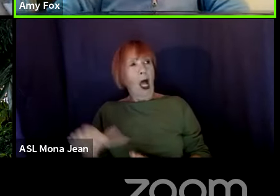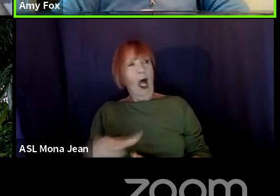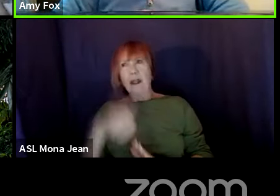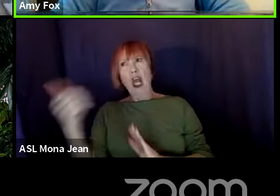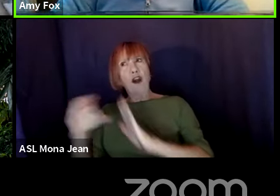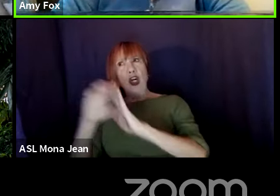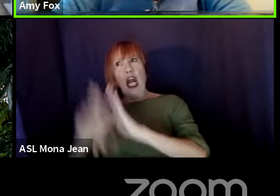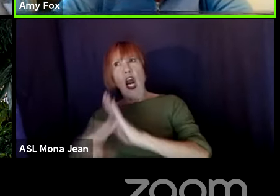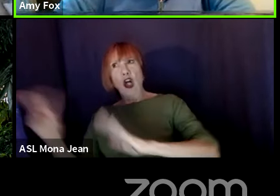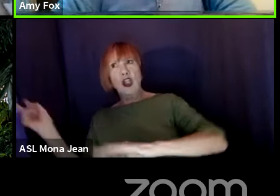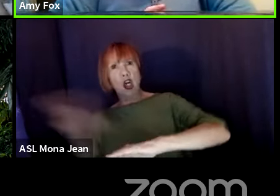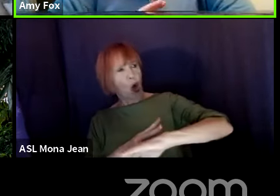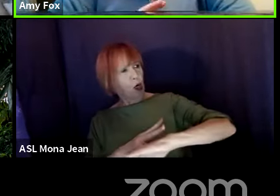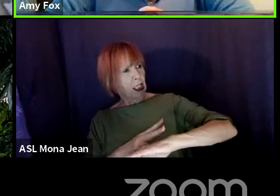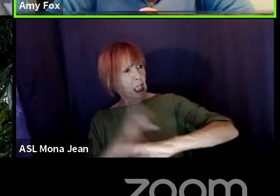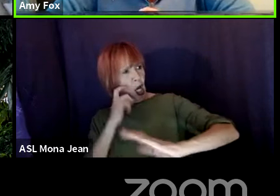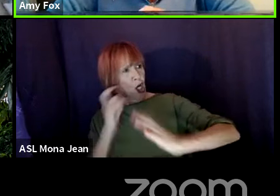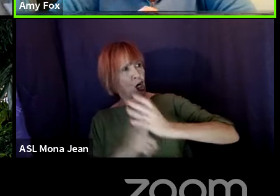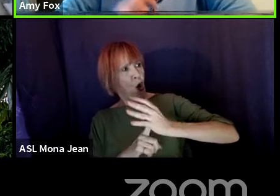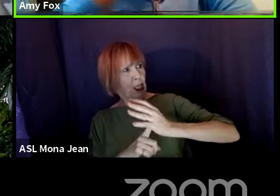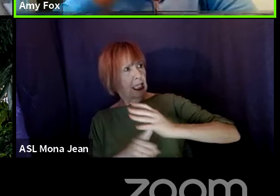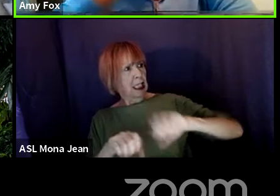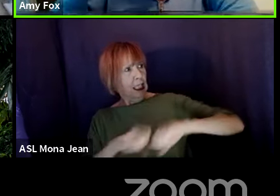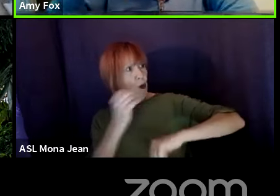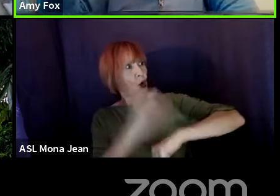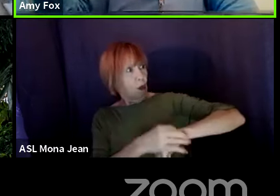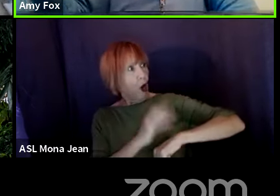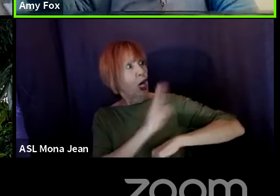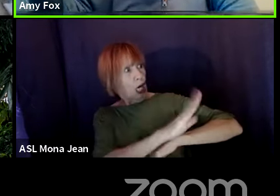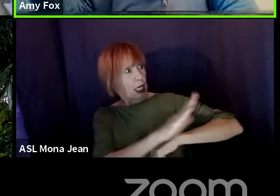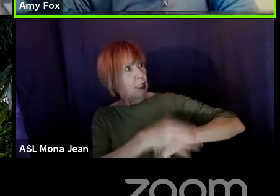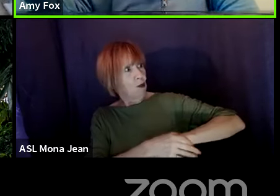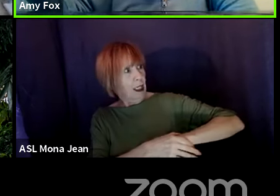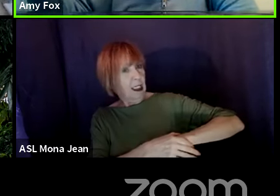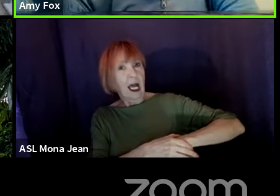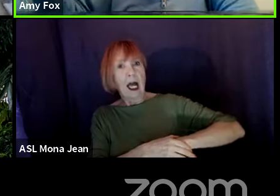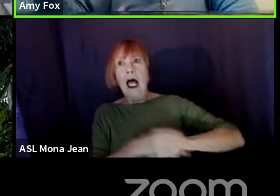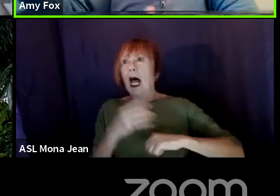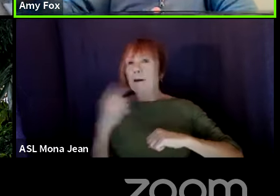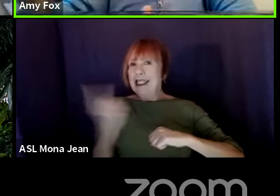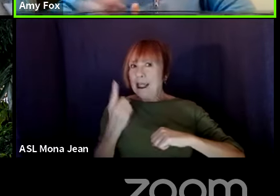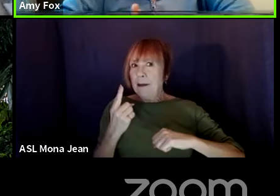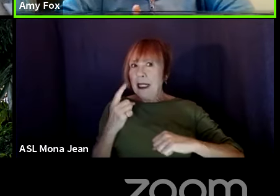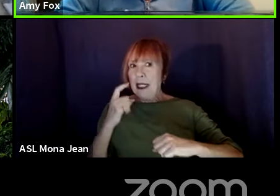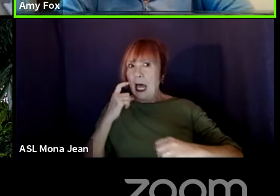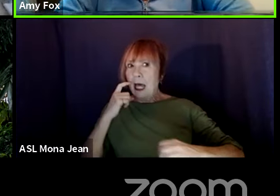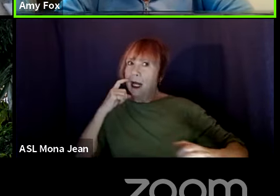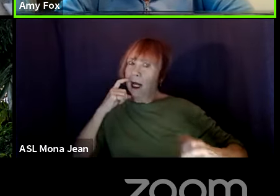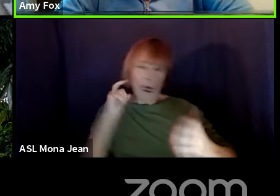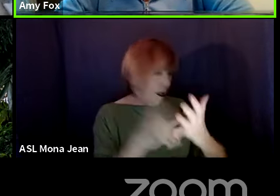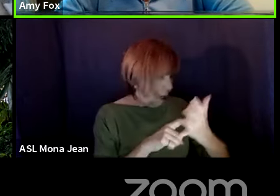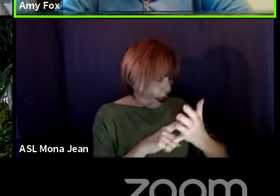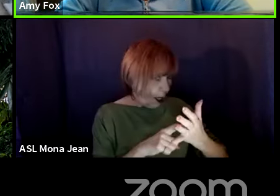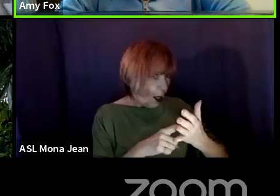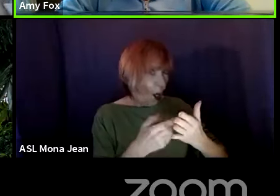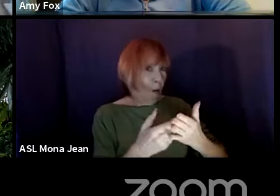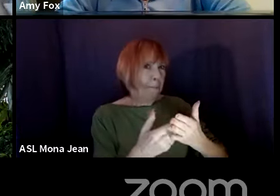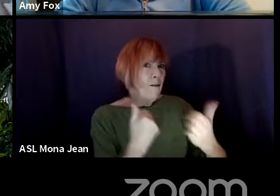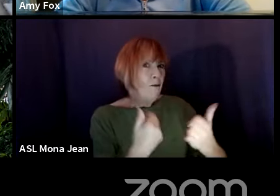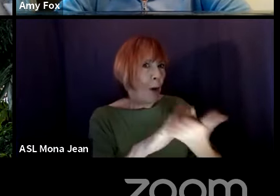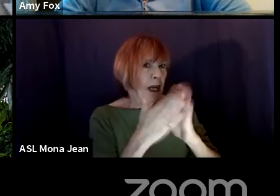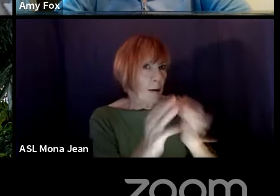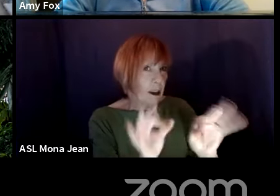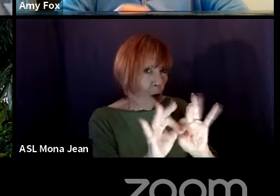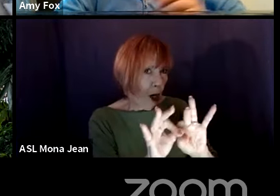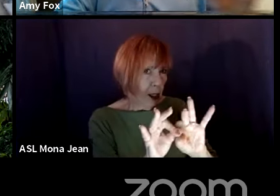glances down and fiddles with his watch, something that suddenly calls our attention to that right before it's going to be important. Got